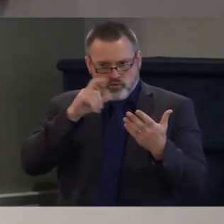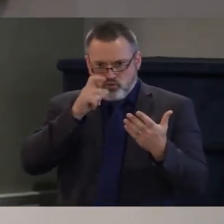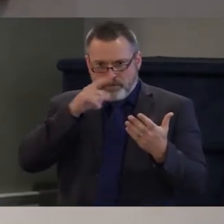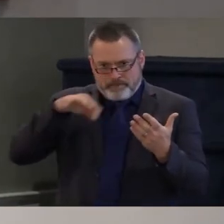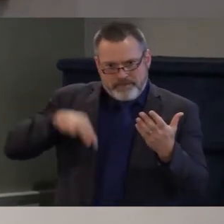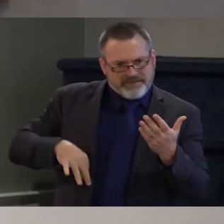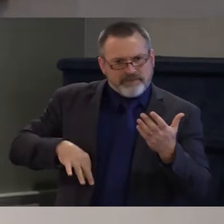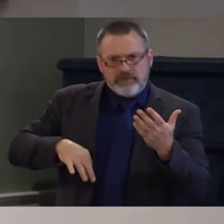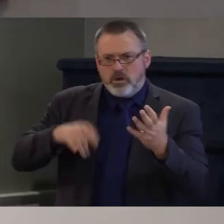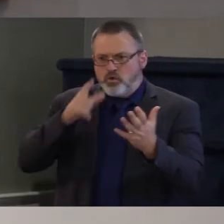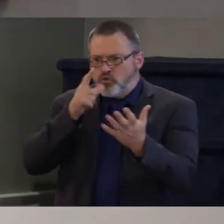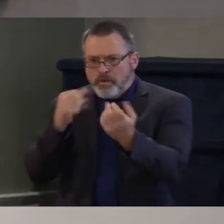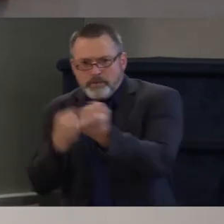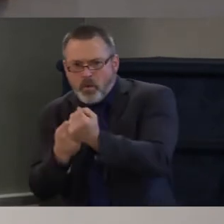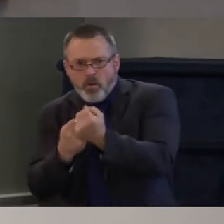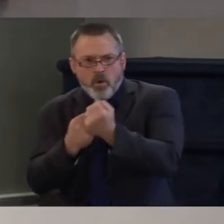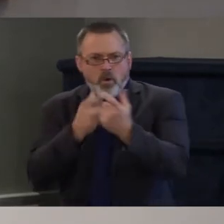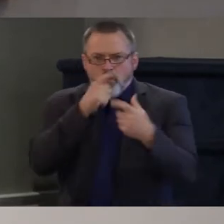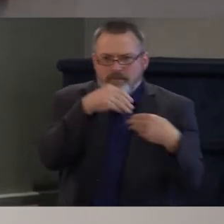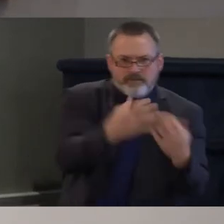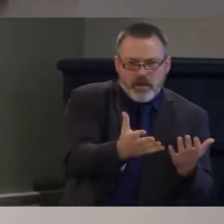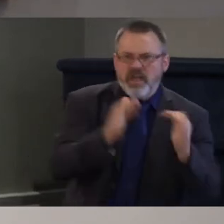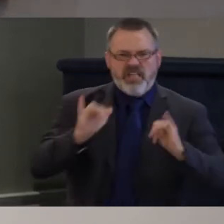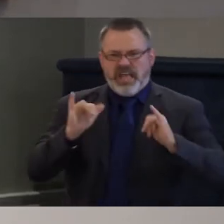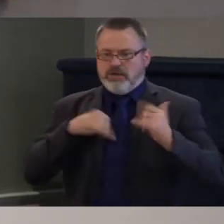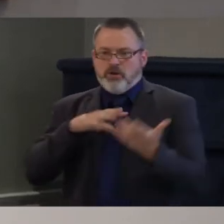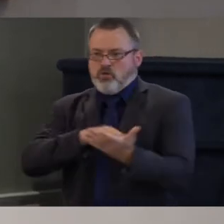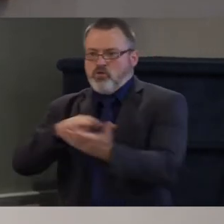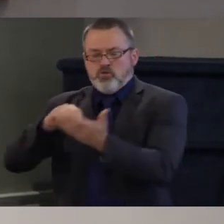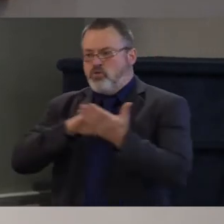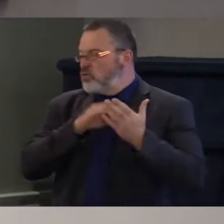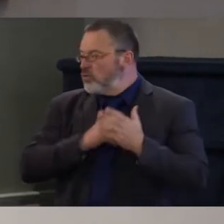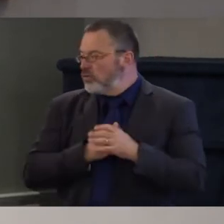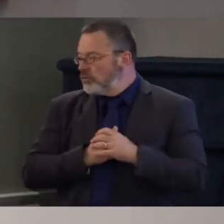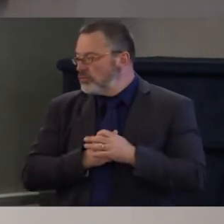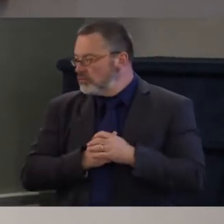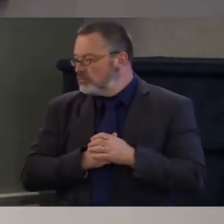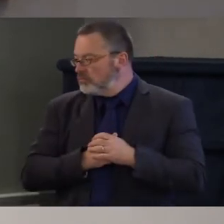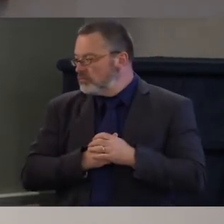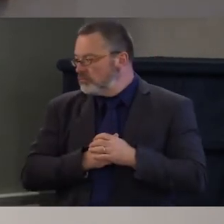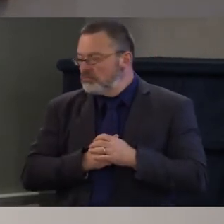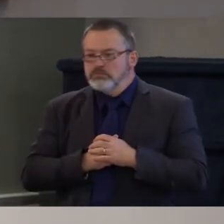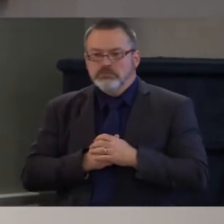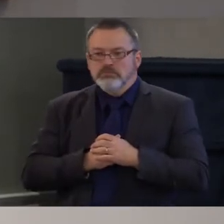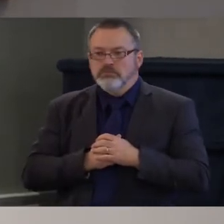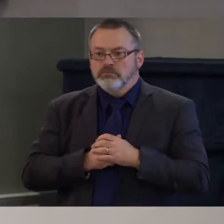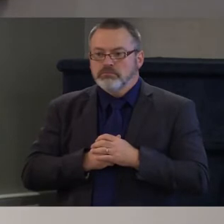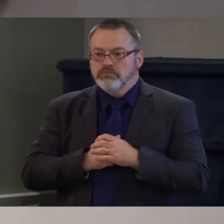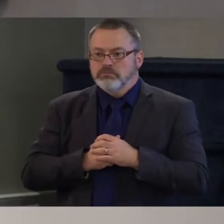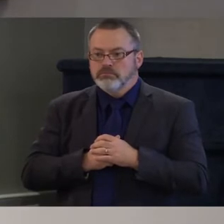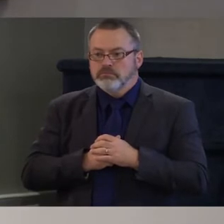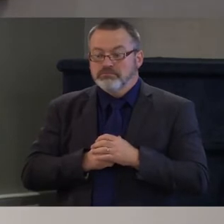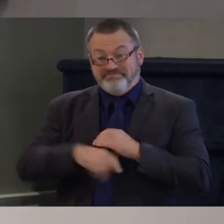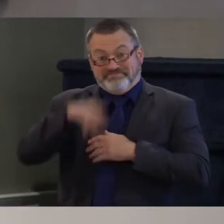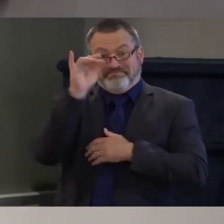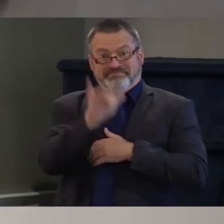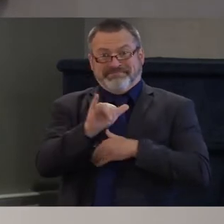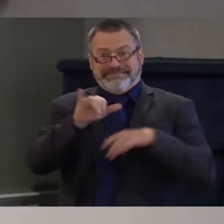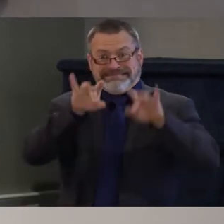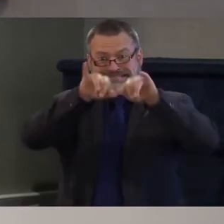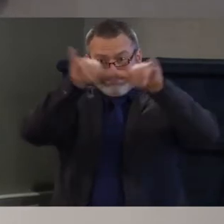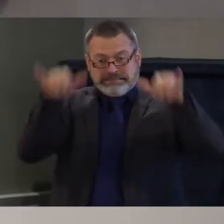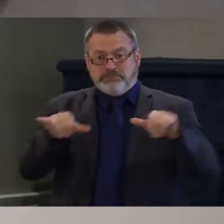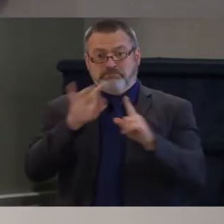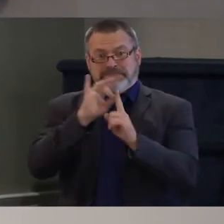I think fully funding the Section 8 system is something that I think